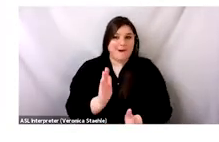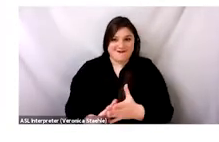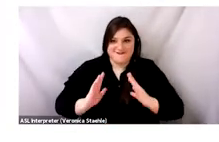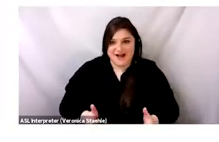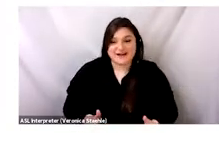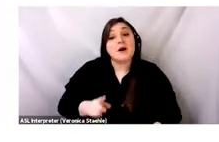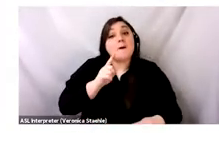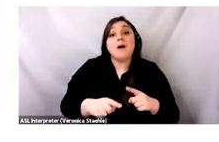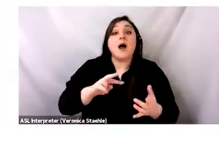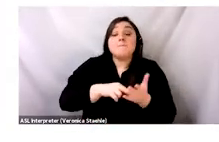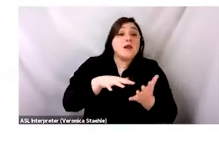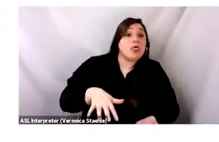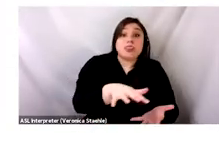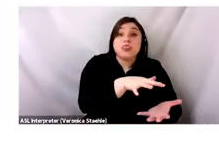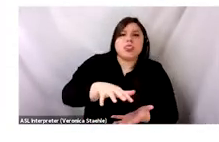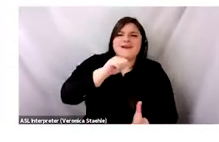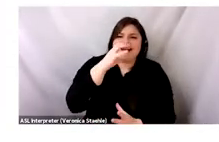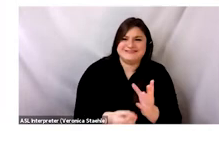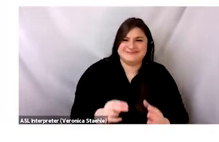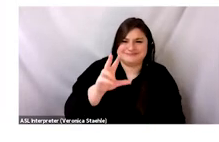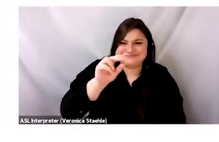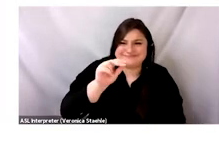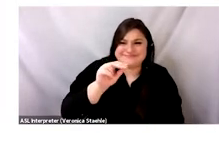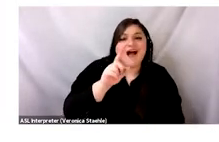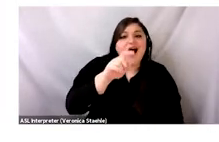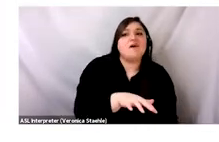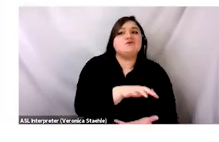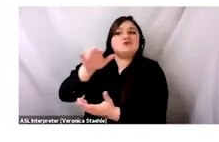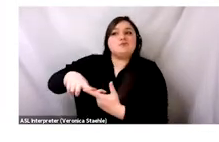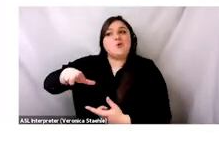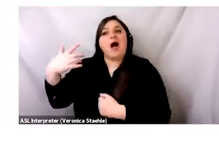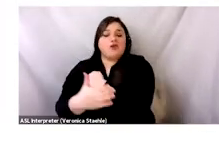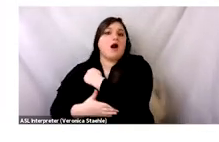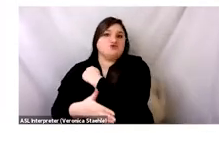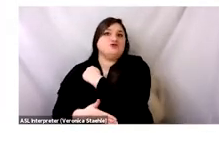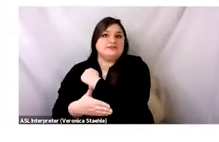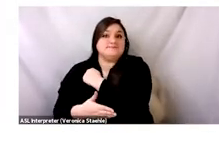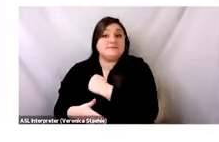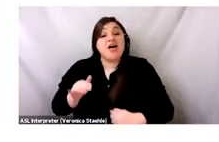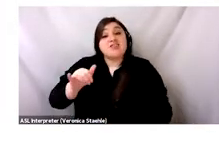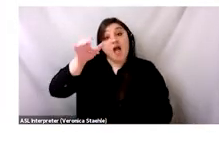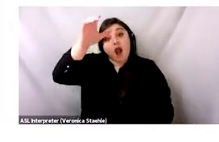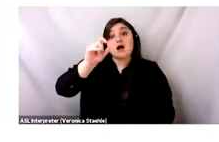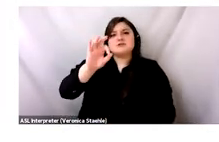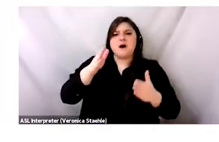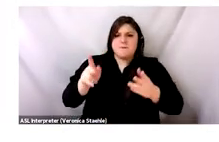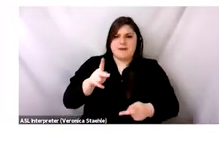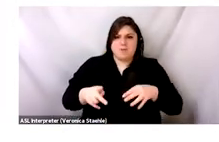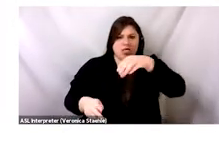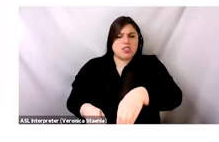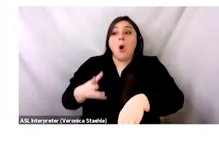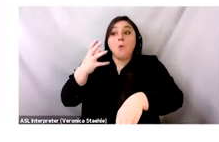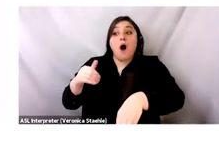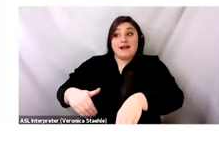and often it is going to landfills in other countries. Diversion claims basically amount to what is called NIMBY, which stands for not in my